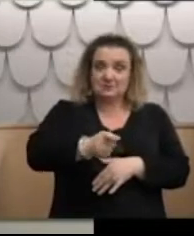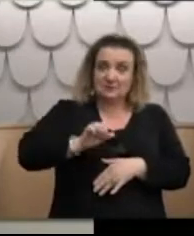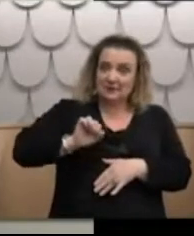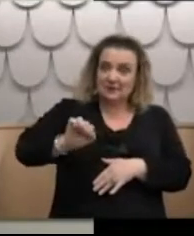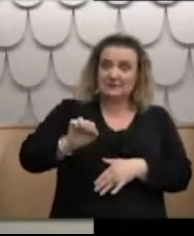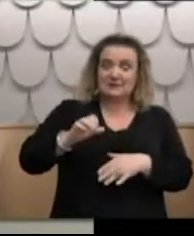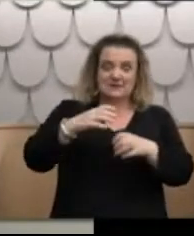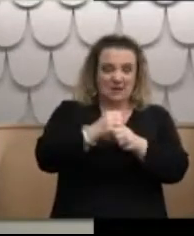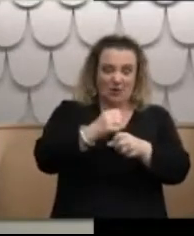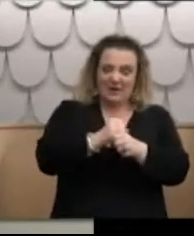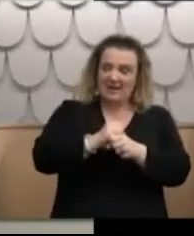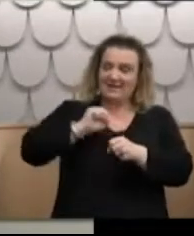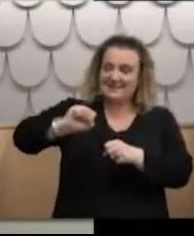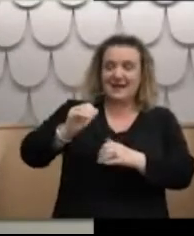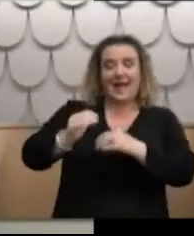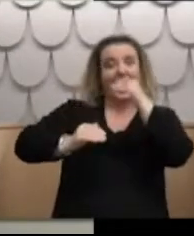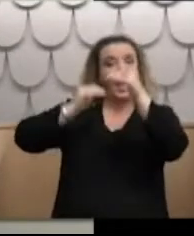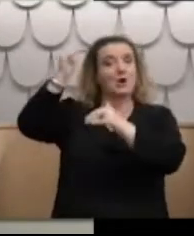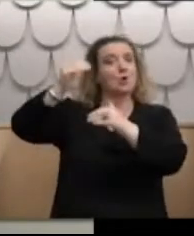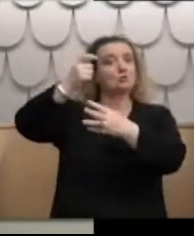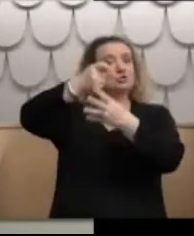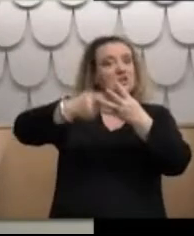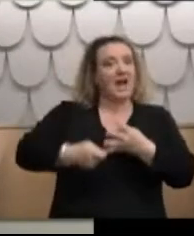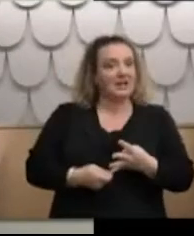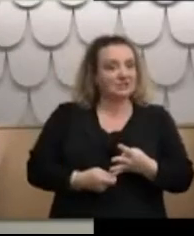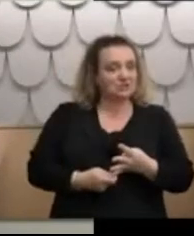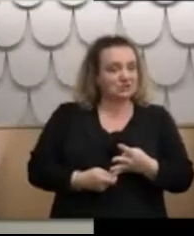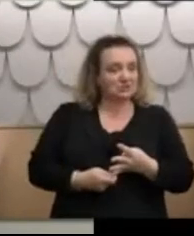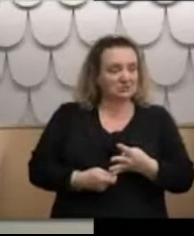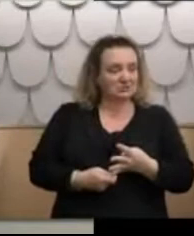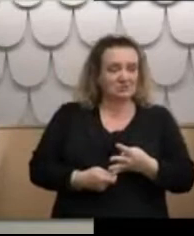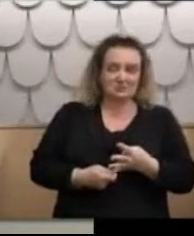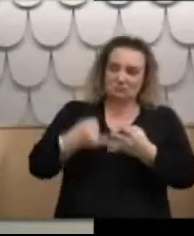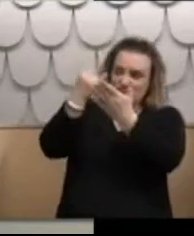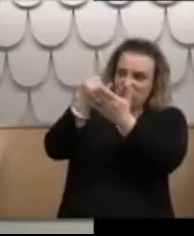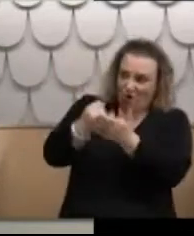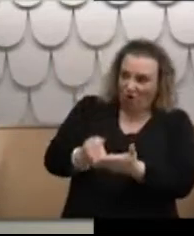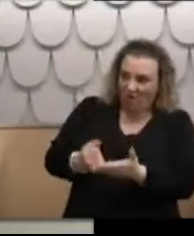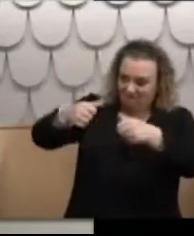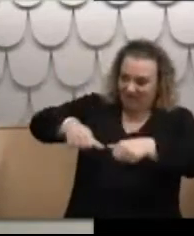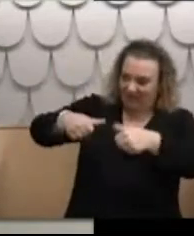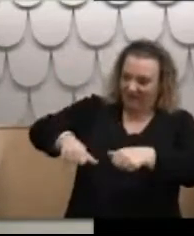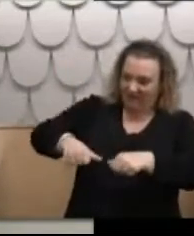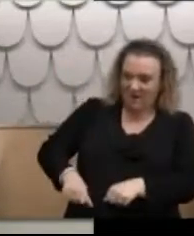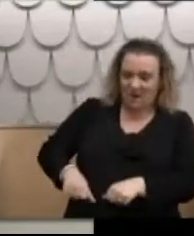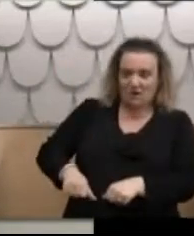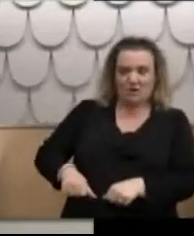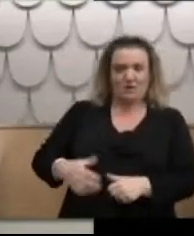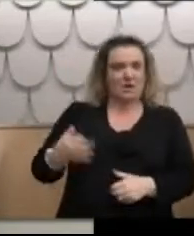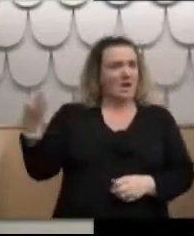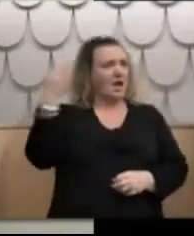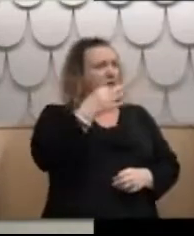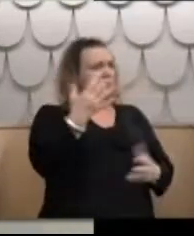prepared only had a list of all his crimes or his wrongs, his failures, and he asked